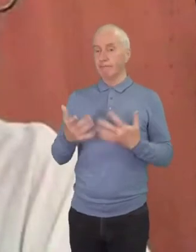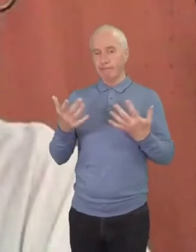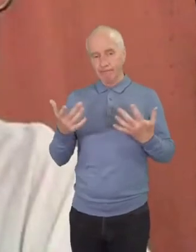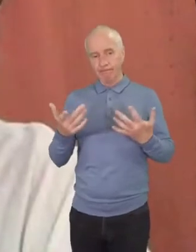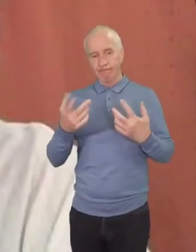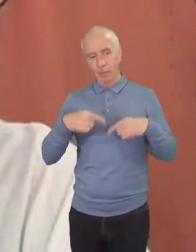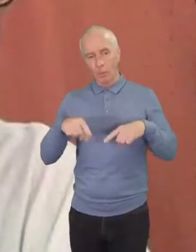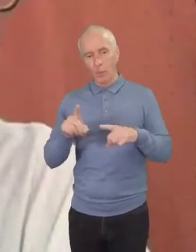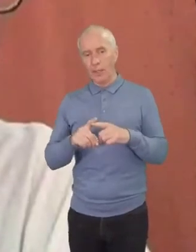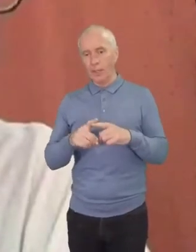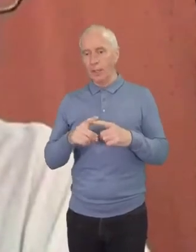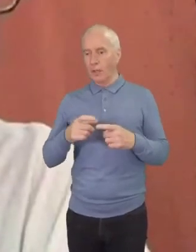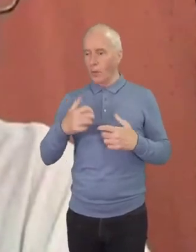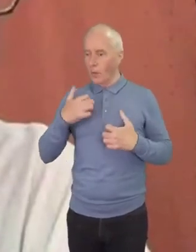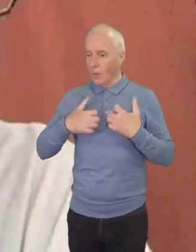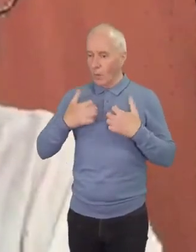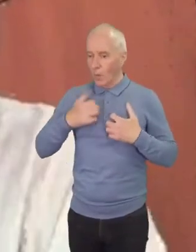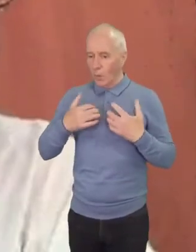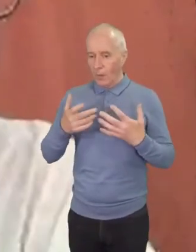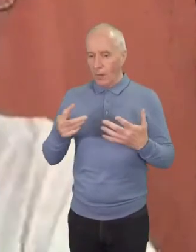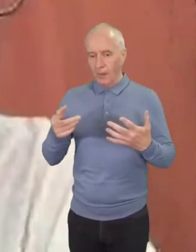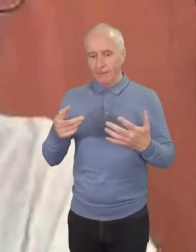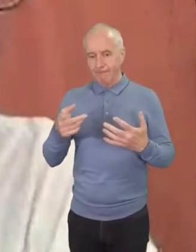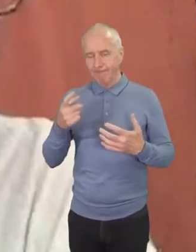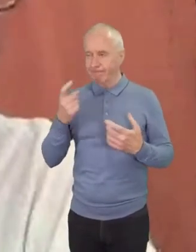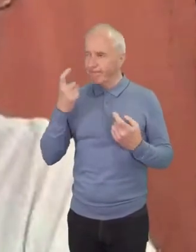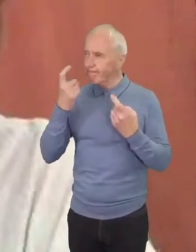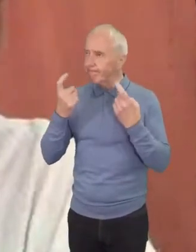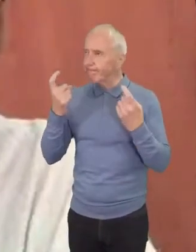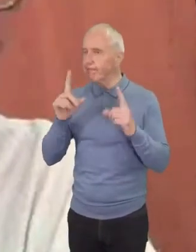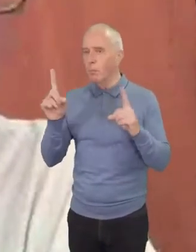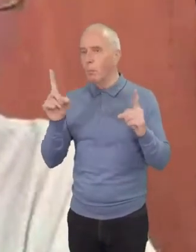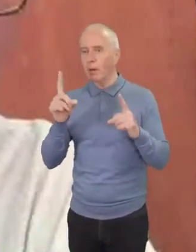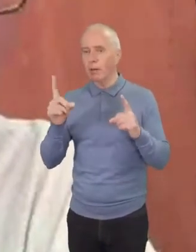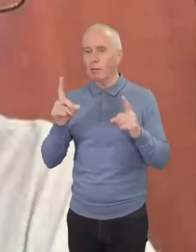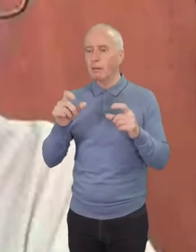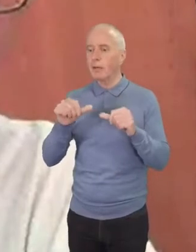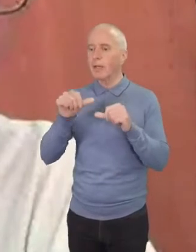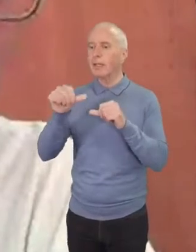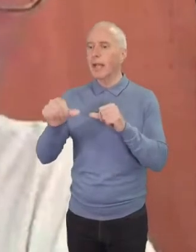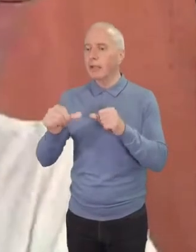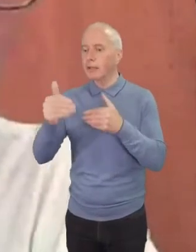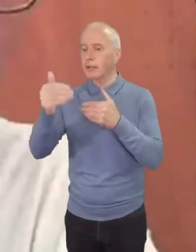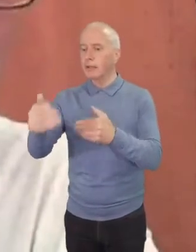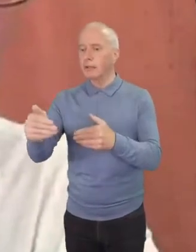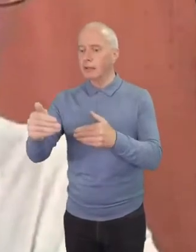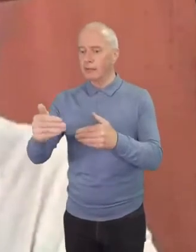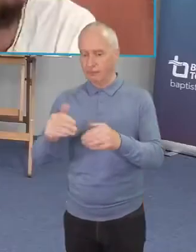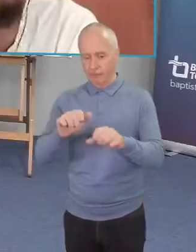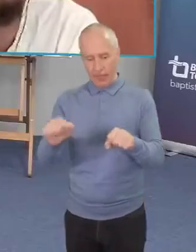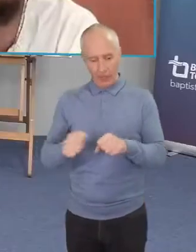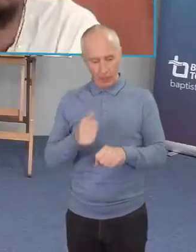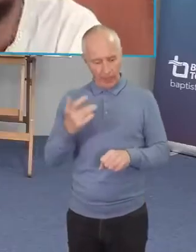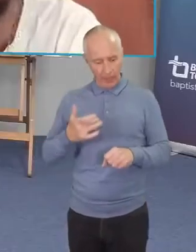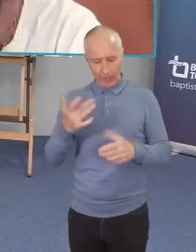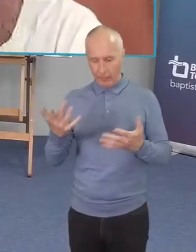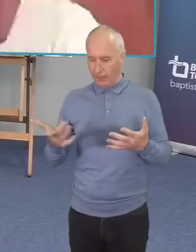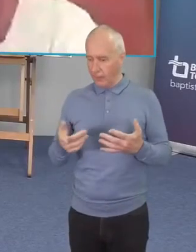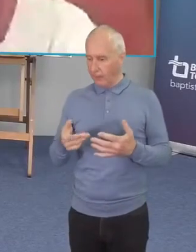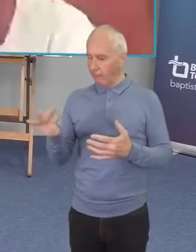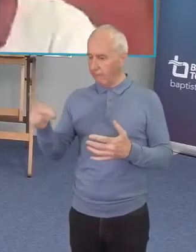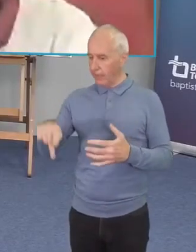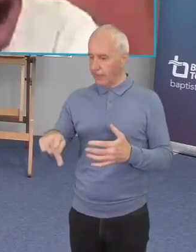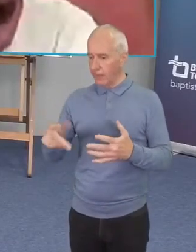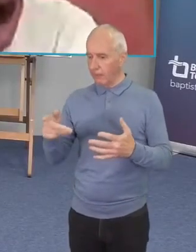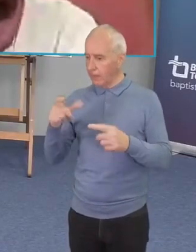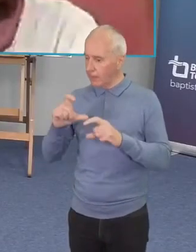exciting and daunting question of what's the next chapter of this look like for us you know and how does our work in philly fit into that